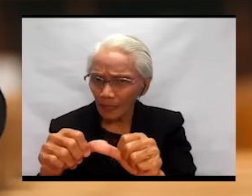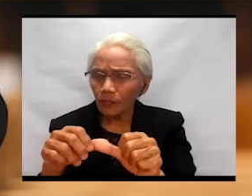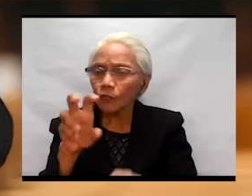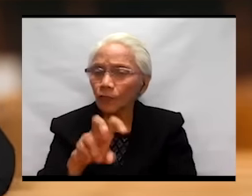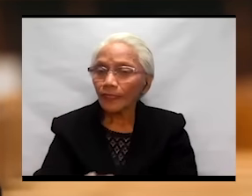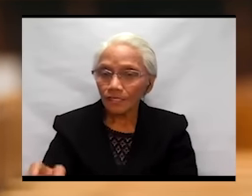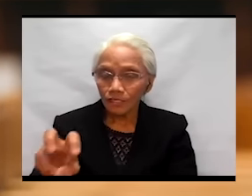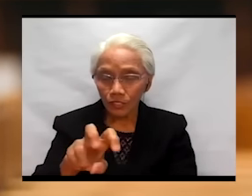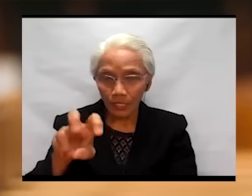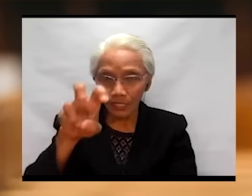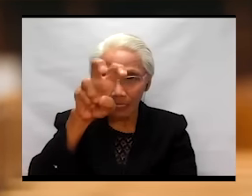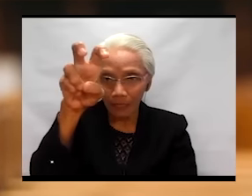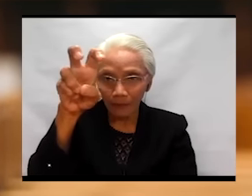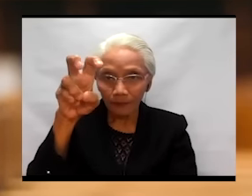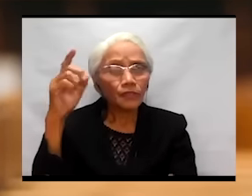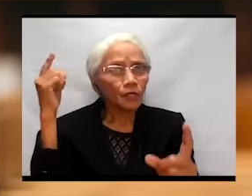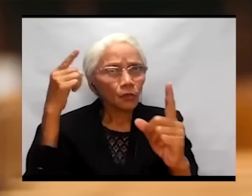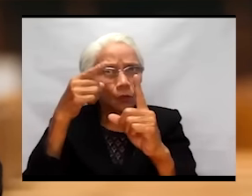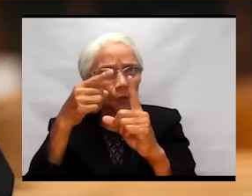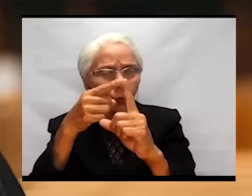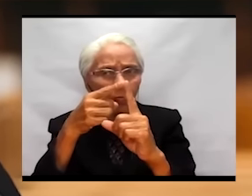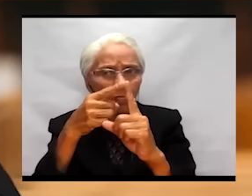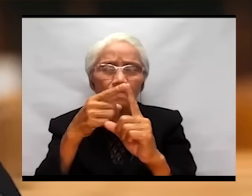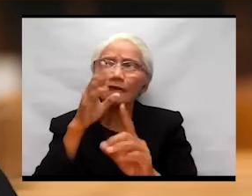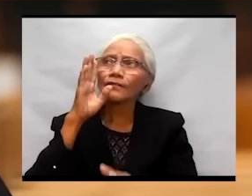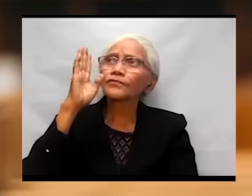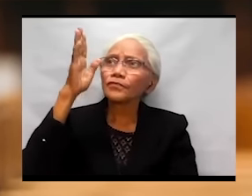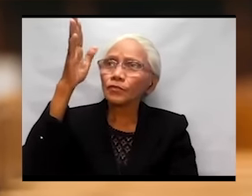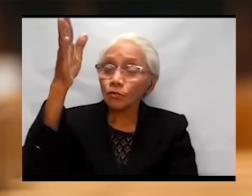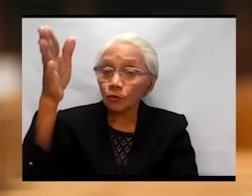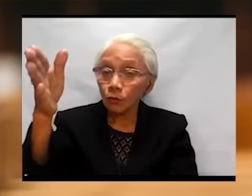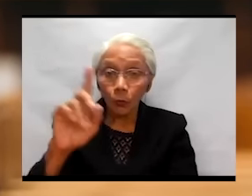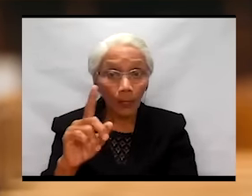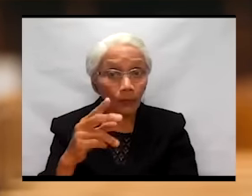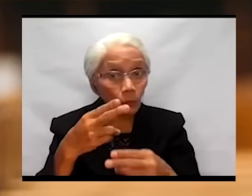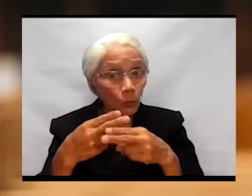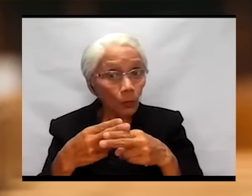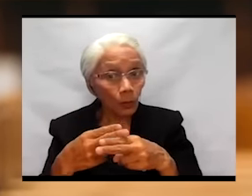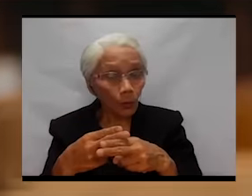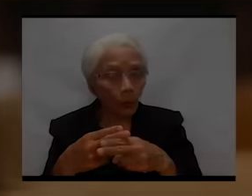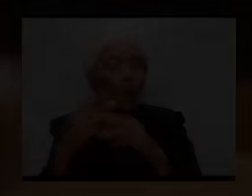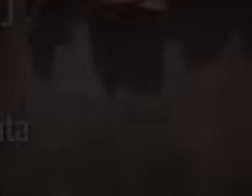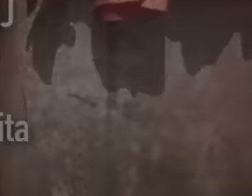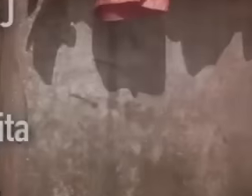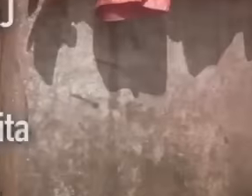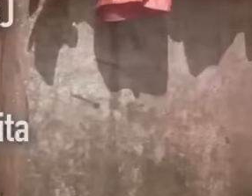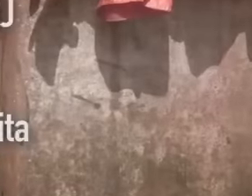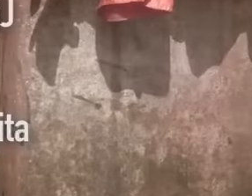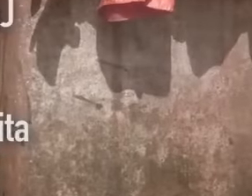future what we call hope let us meditate